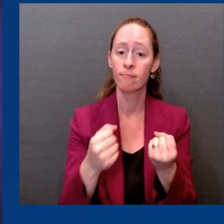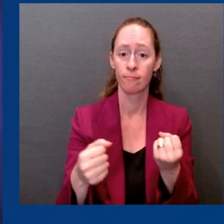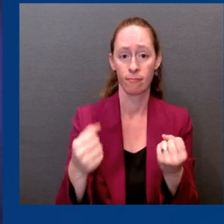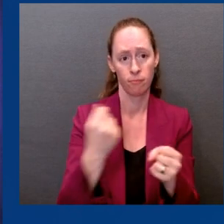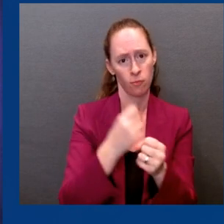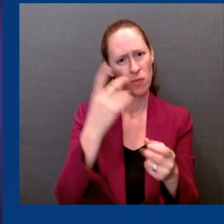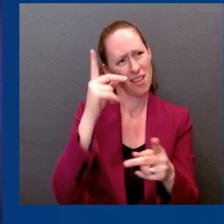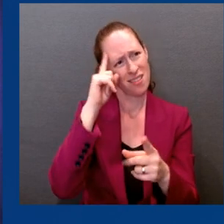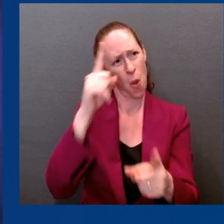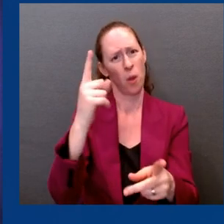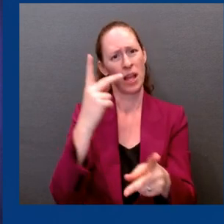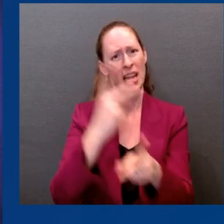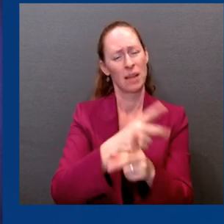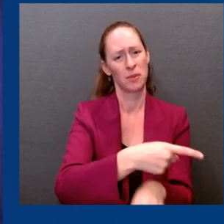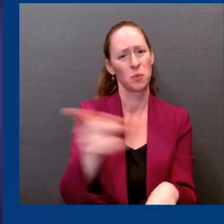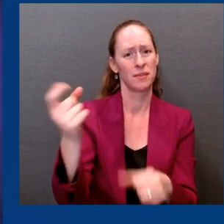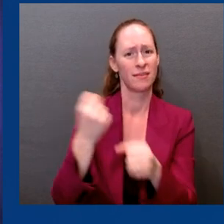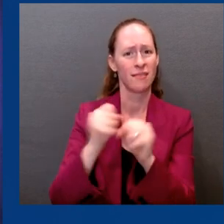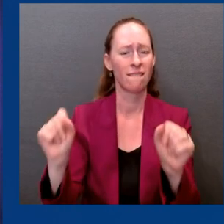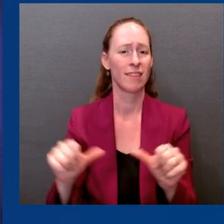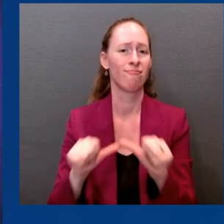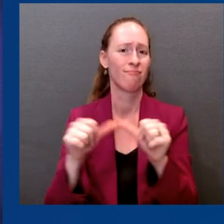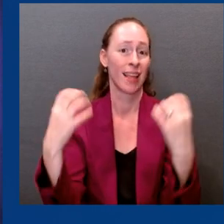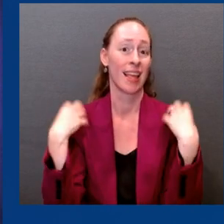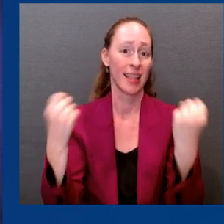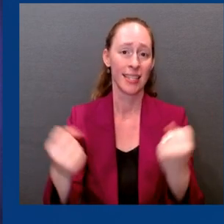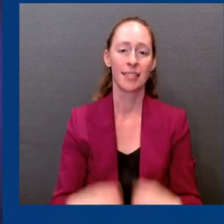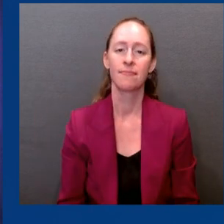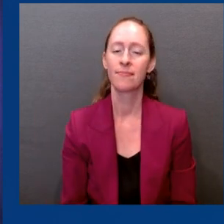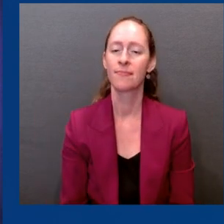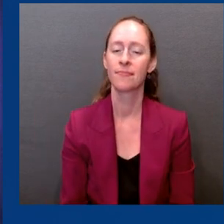Kevin. Let's go to Alex Naziri in Ayahu.